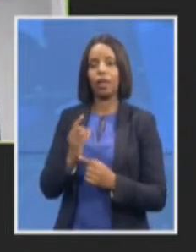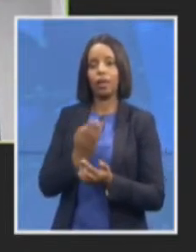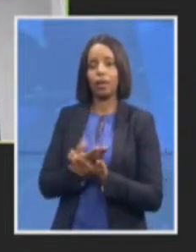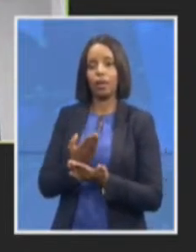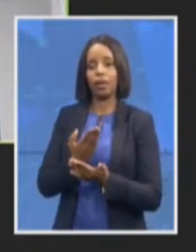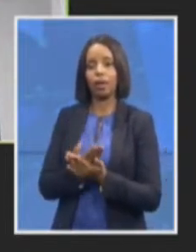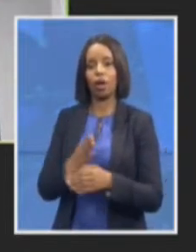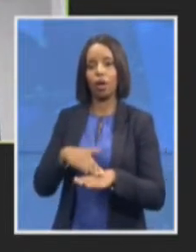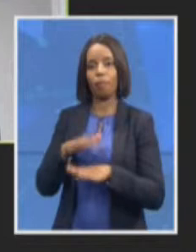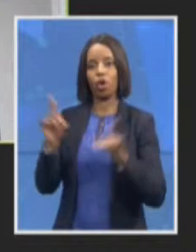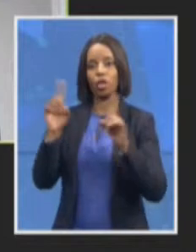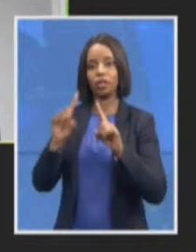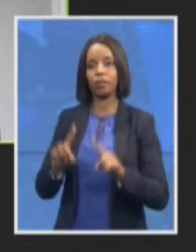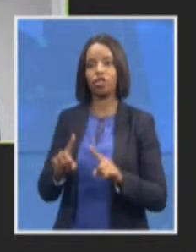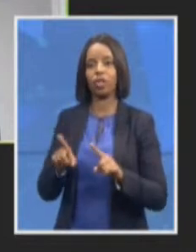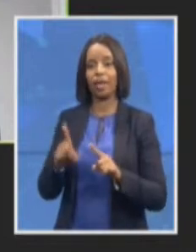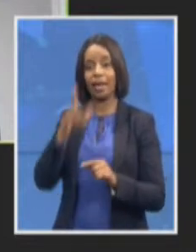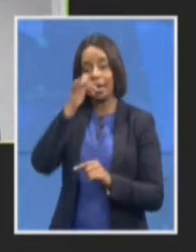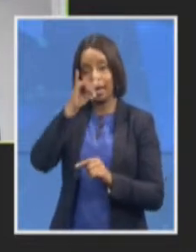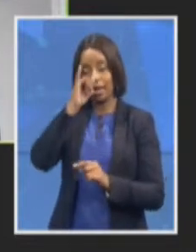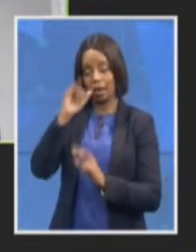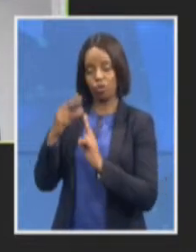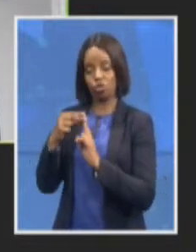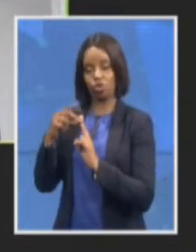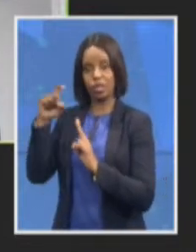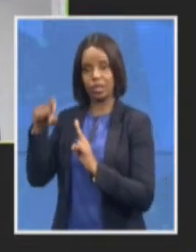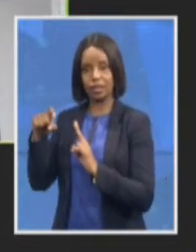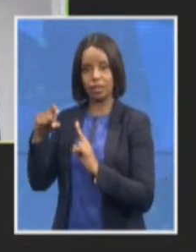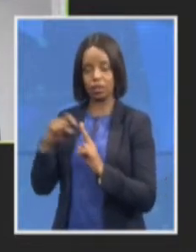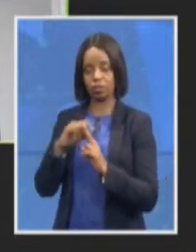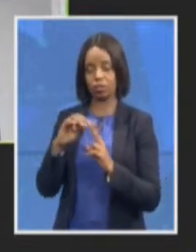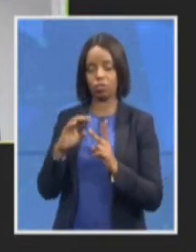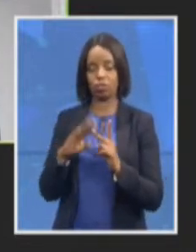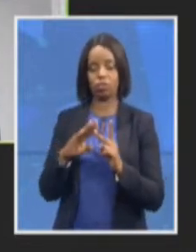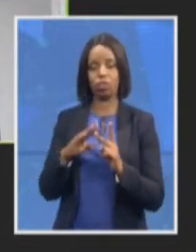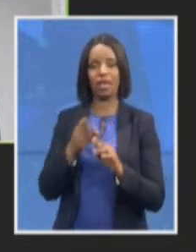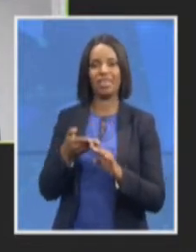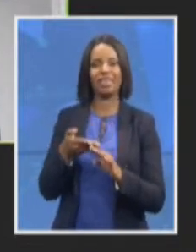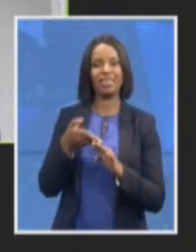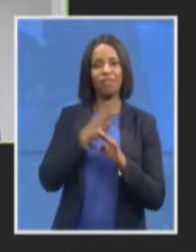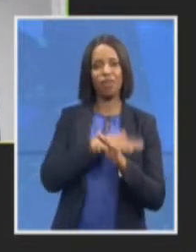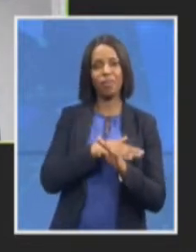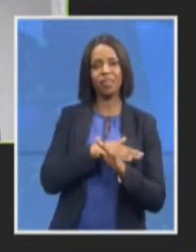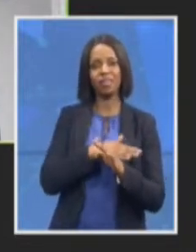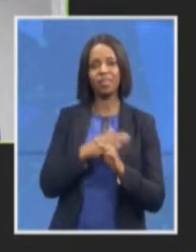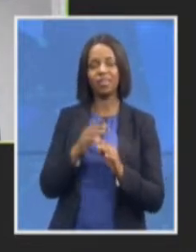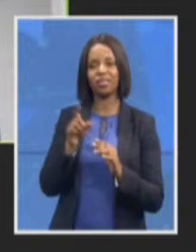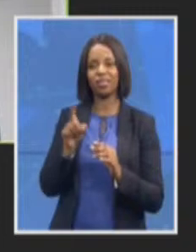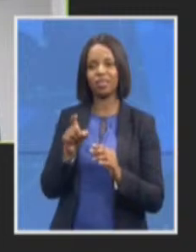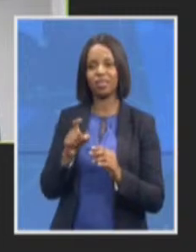also in the asset forfeiture unit because this is also at the forefront of our fight against corruption